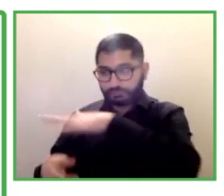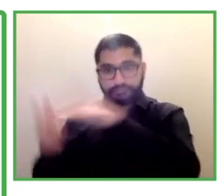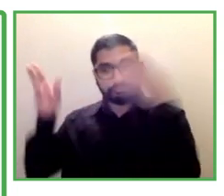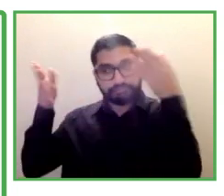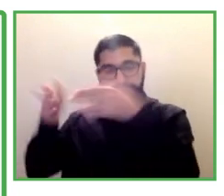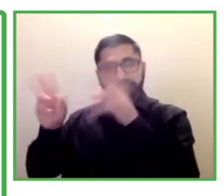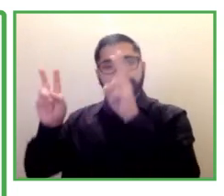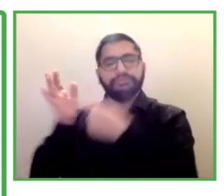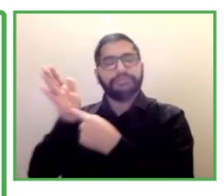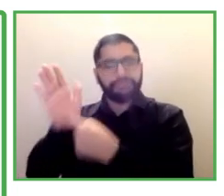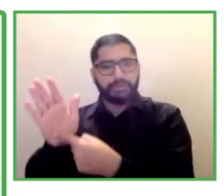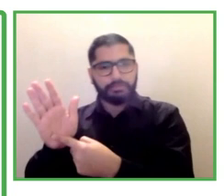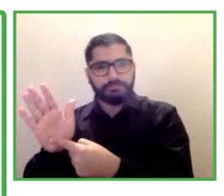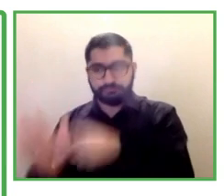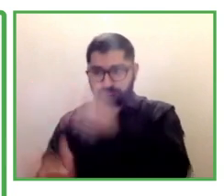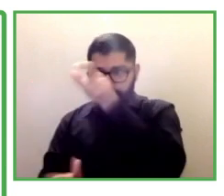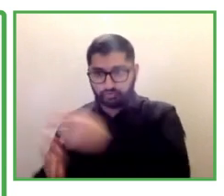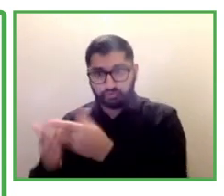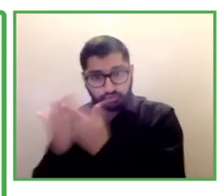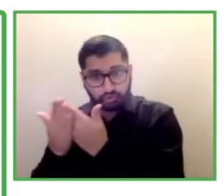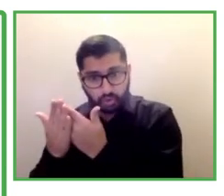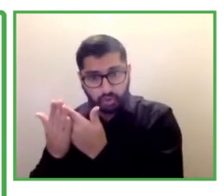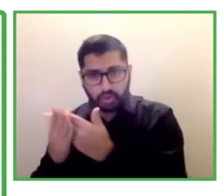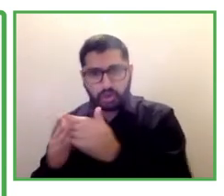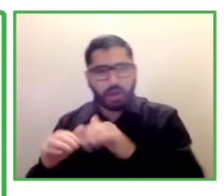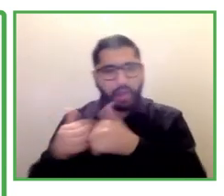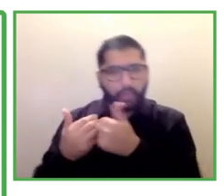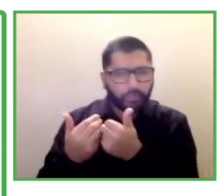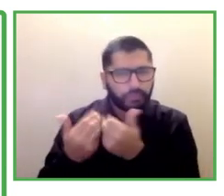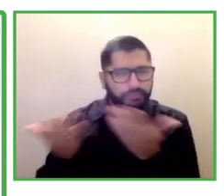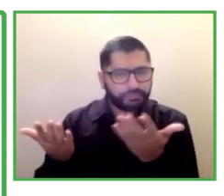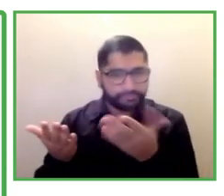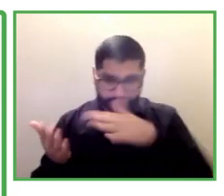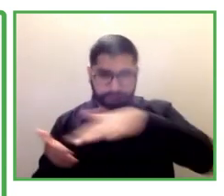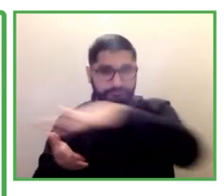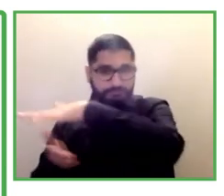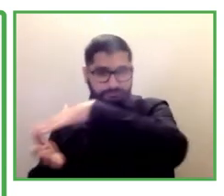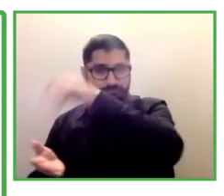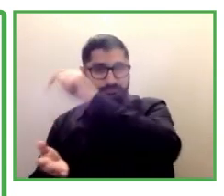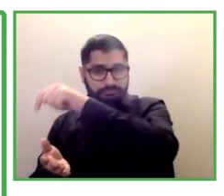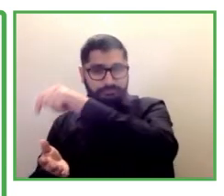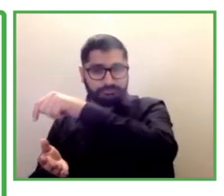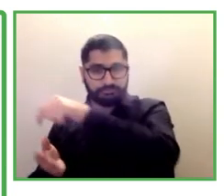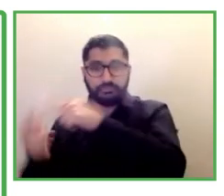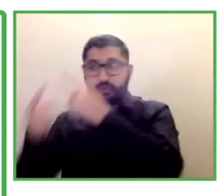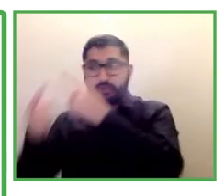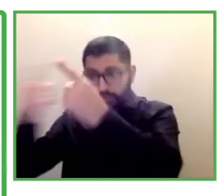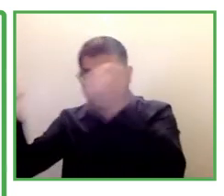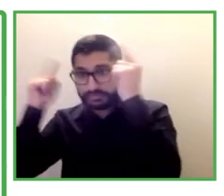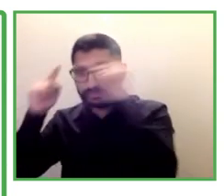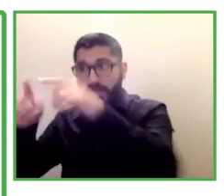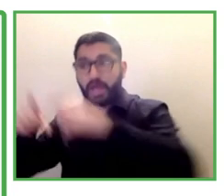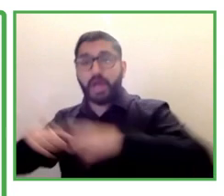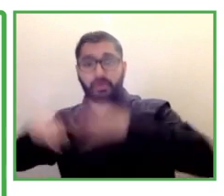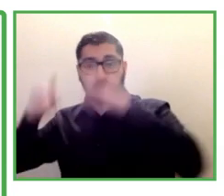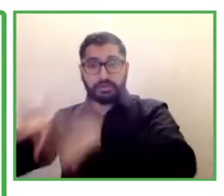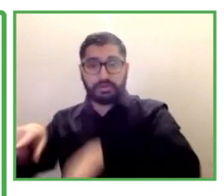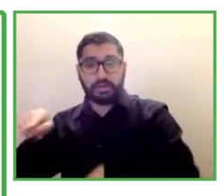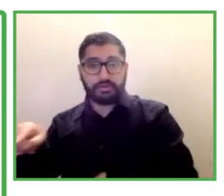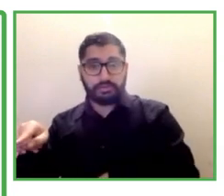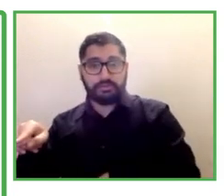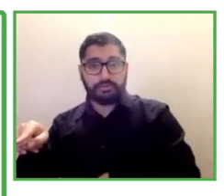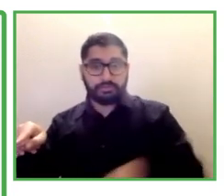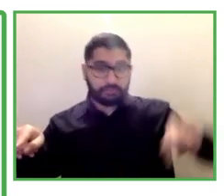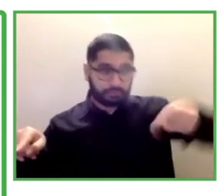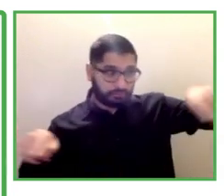disability services teams and the careers services teams at the universities and they essentially help us source suitable candidates for these opportunities